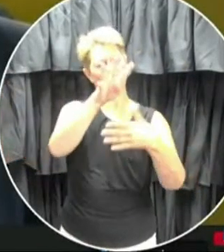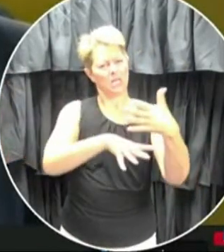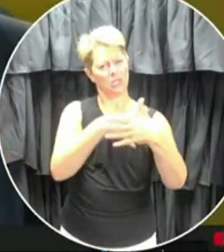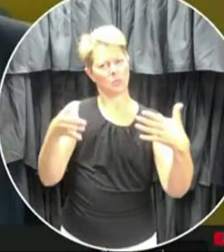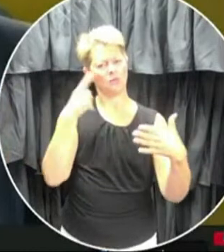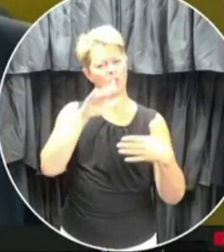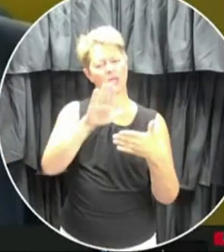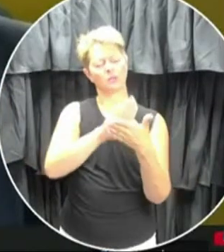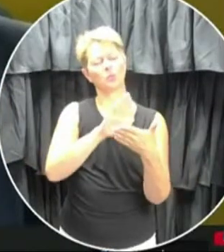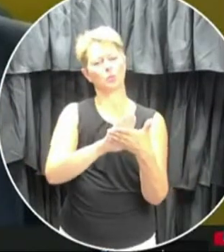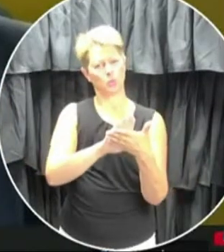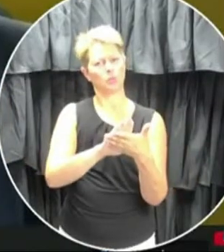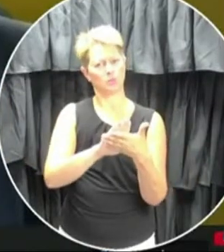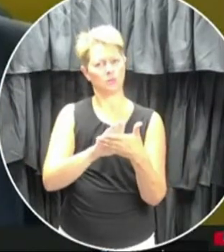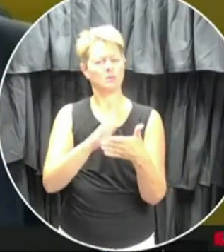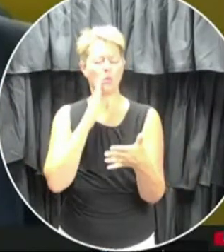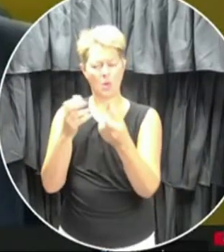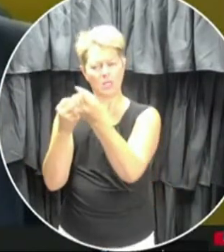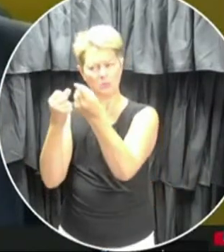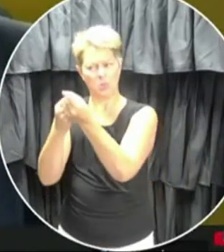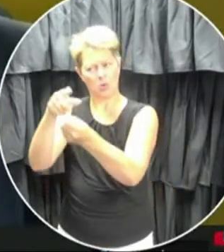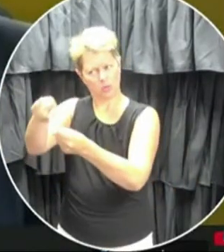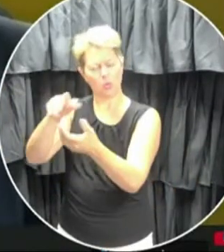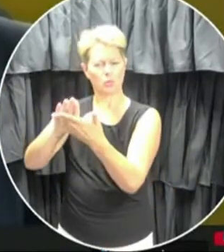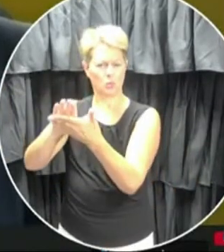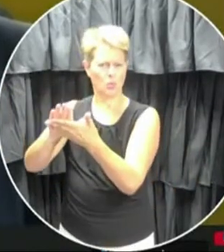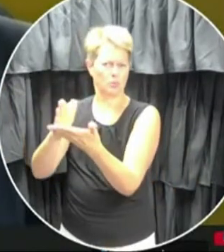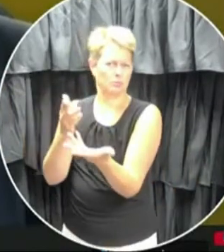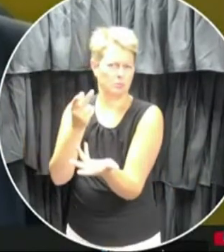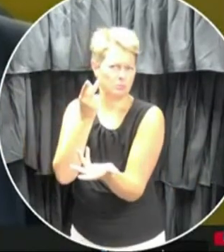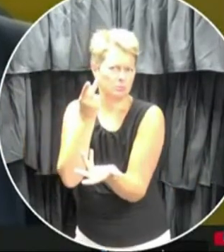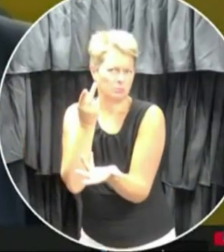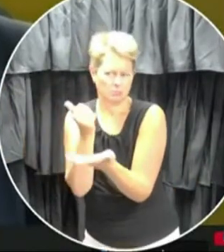And that's something that we will support our administrators in doing and working through.